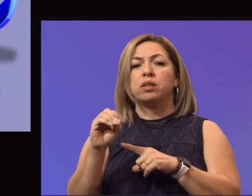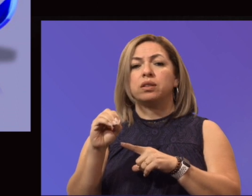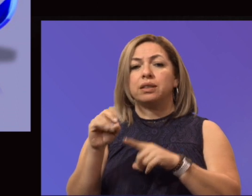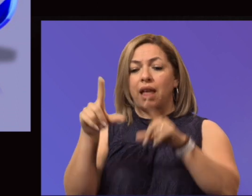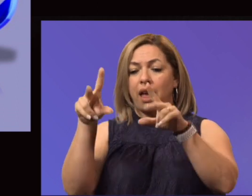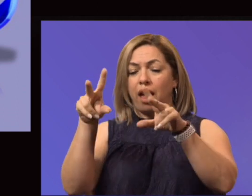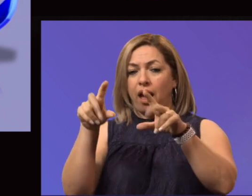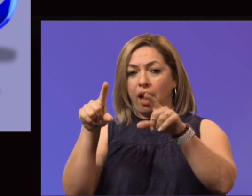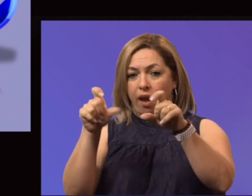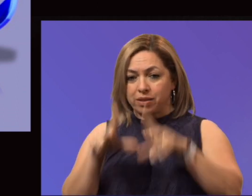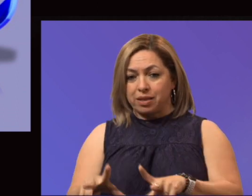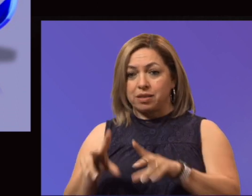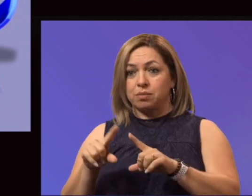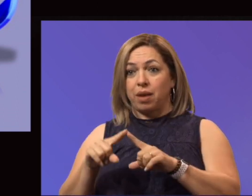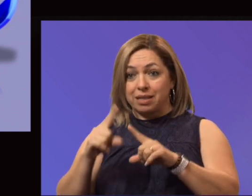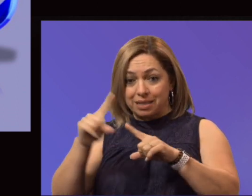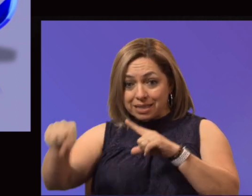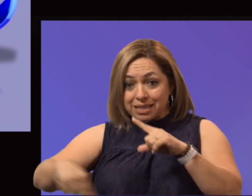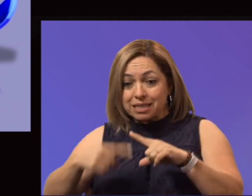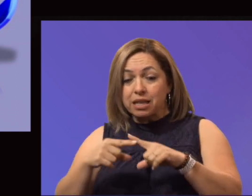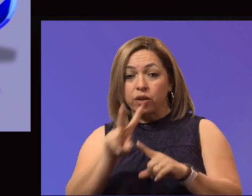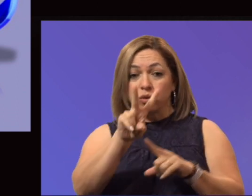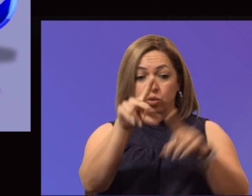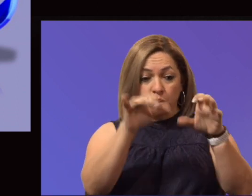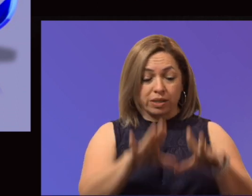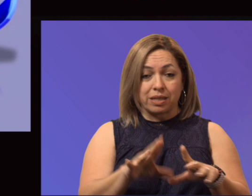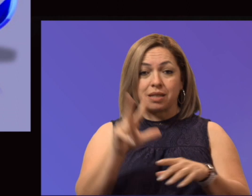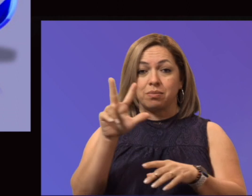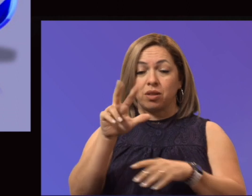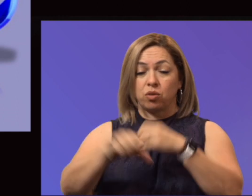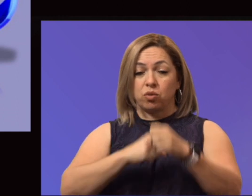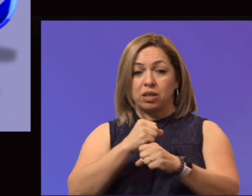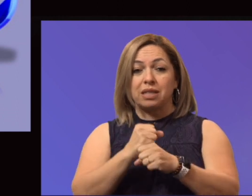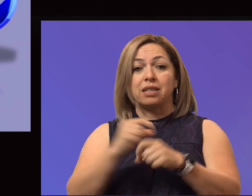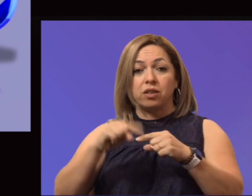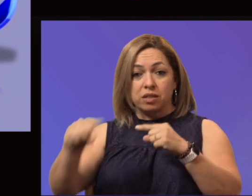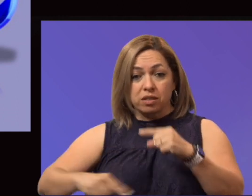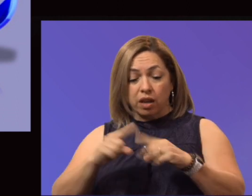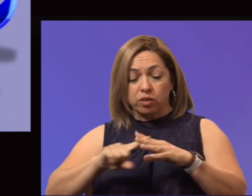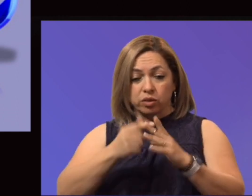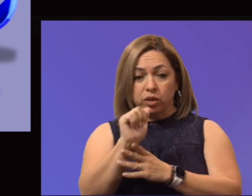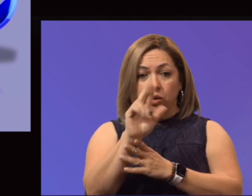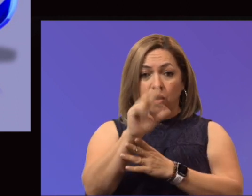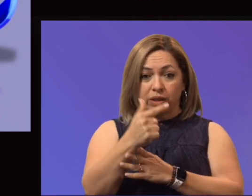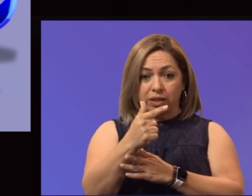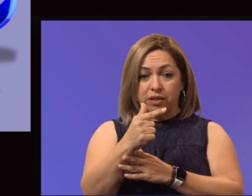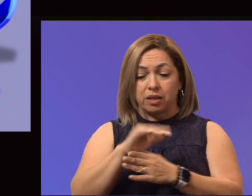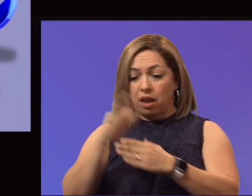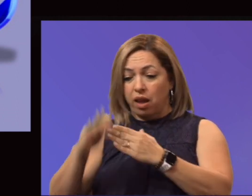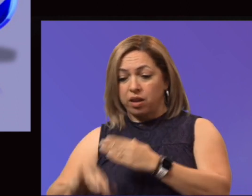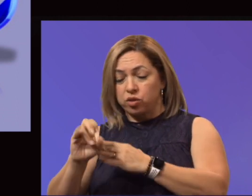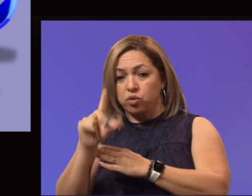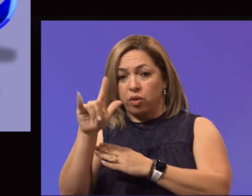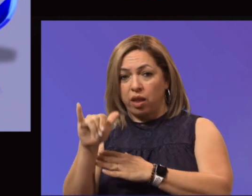assessments that are now aligned, and it's a three-year cycle that began in August of this year and will conclude in July of